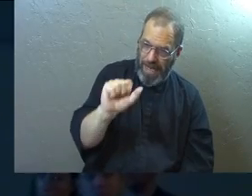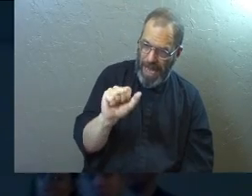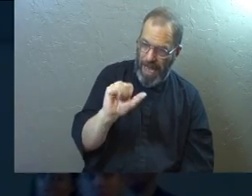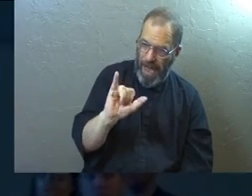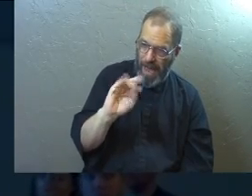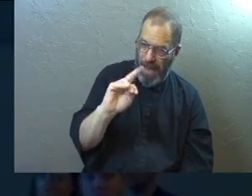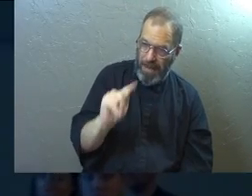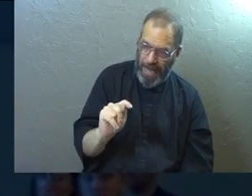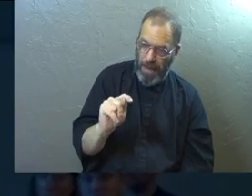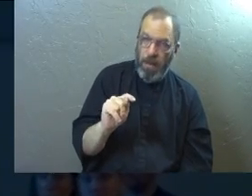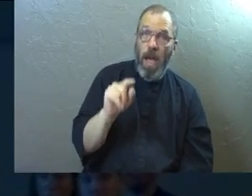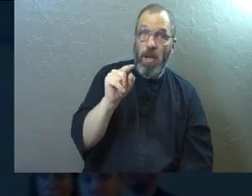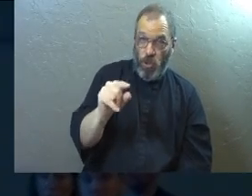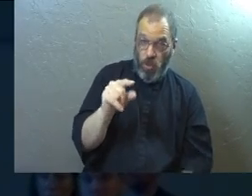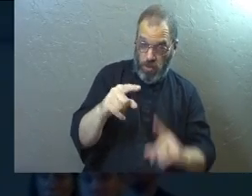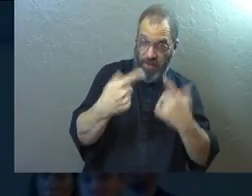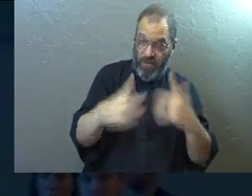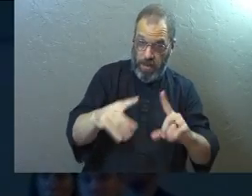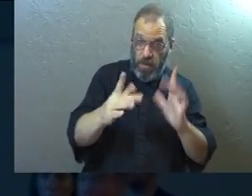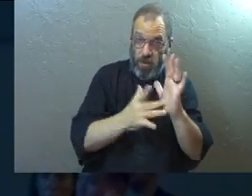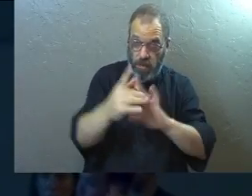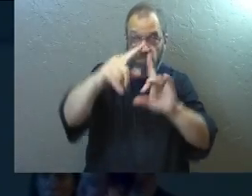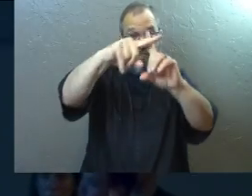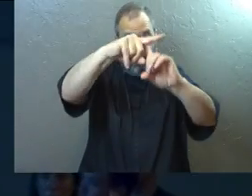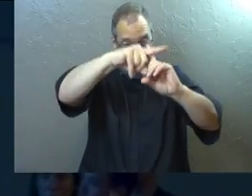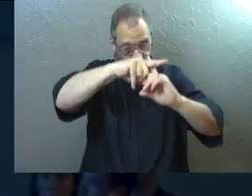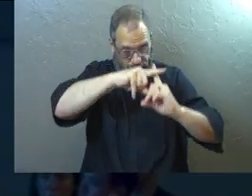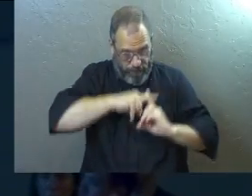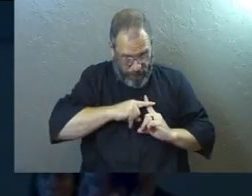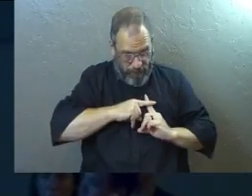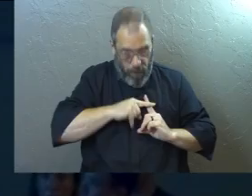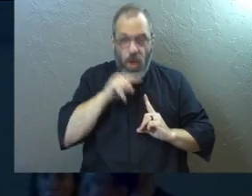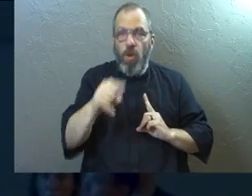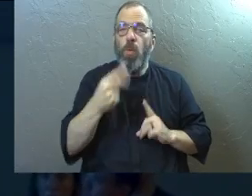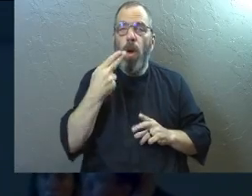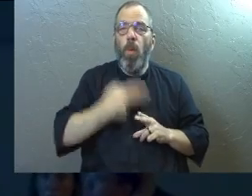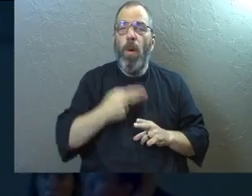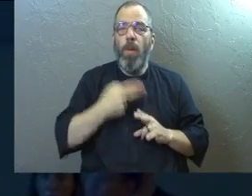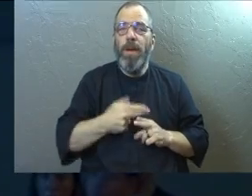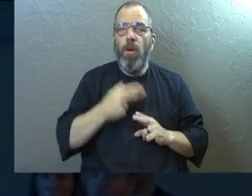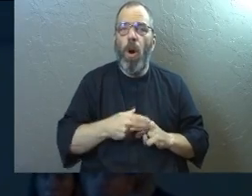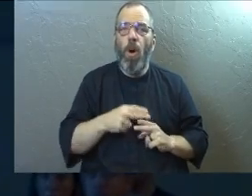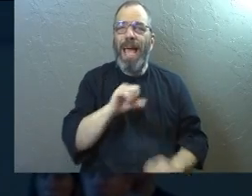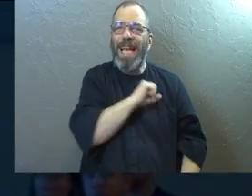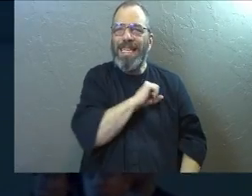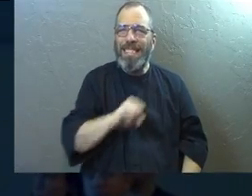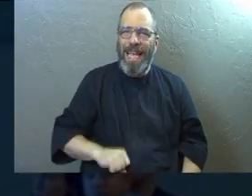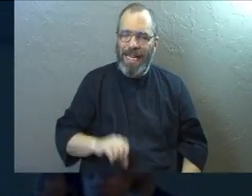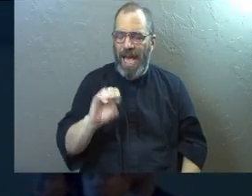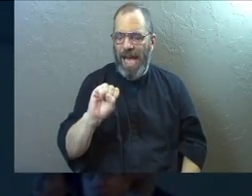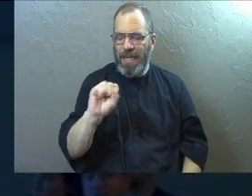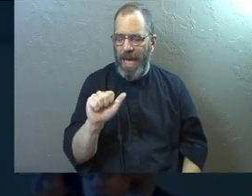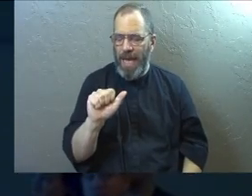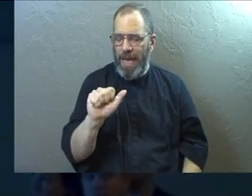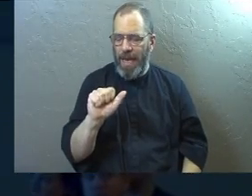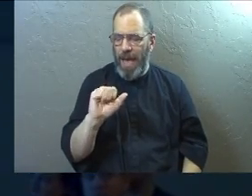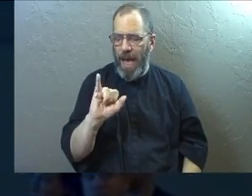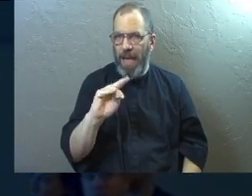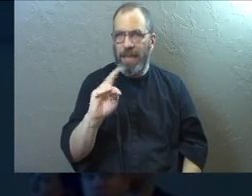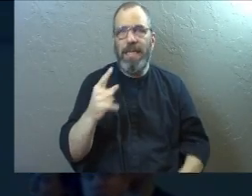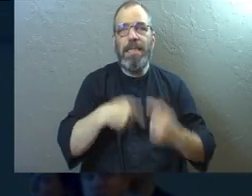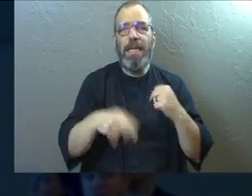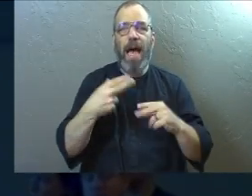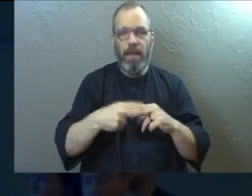Testament is if you are in Christ, you are a saint. And so he addresses this to the saints in